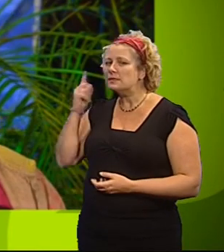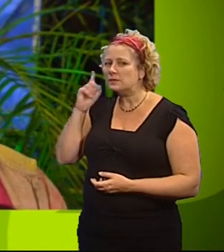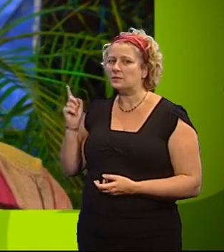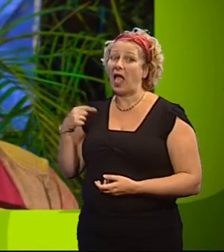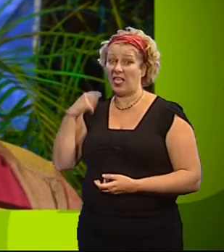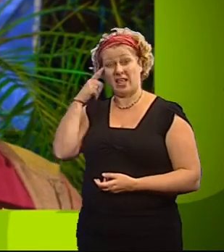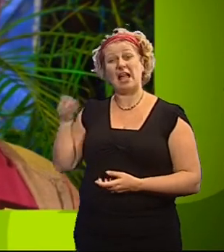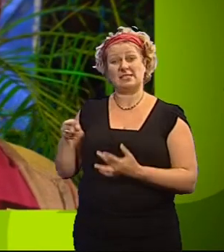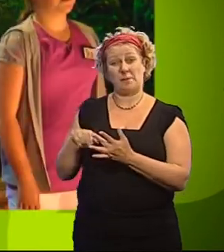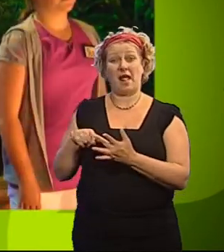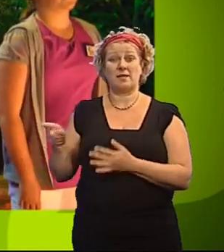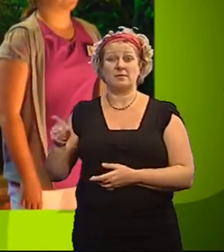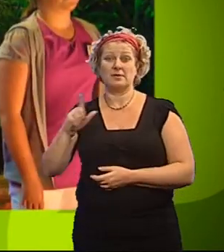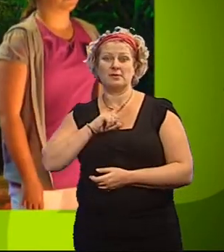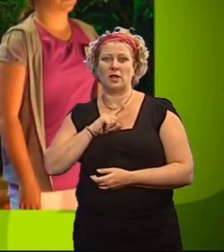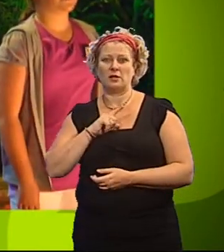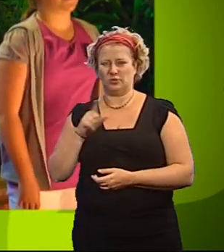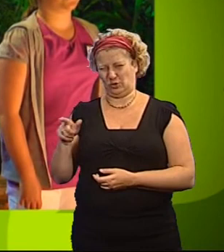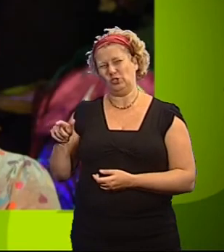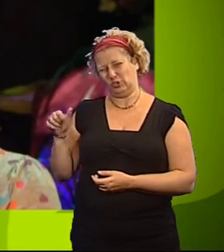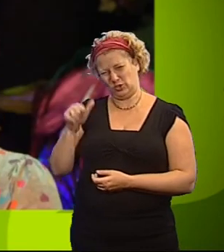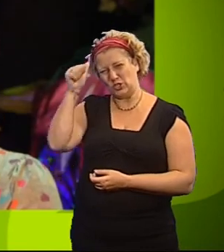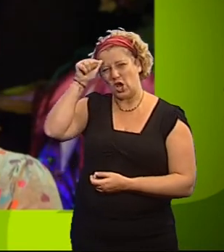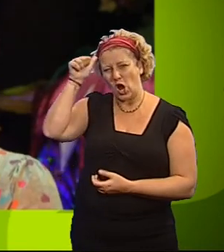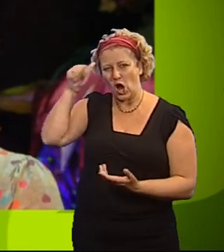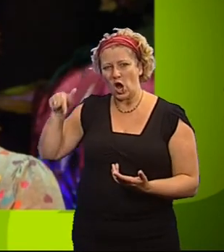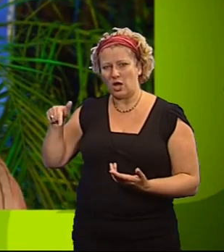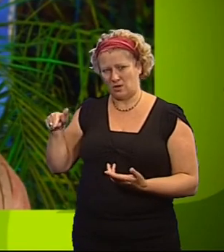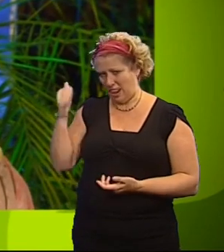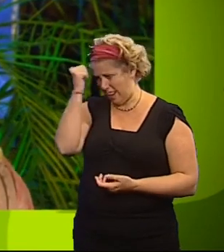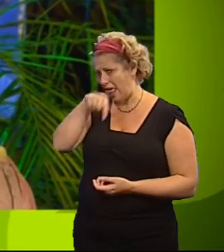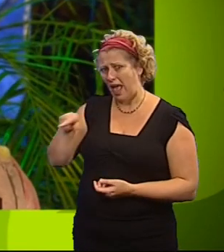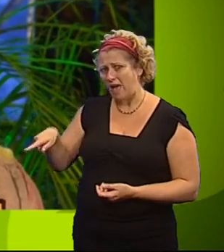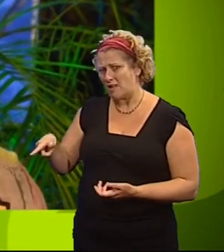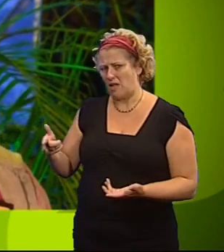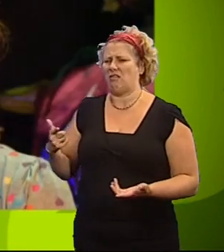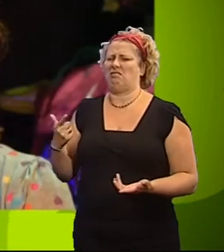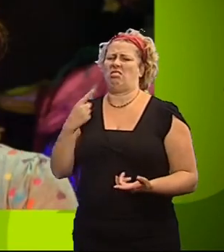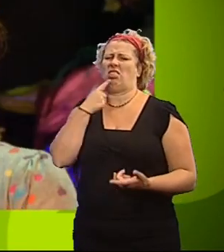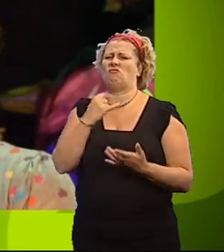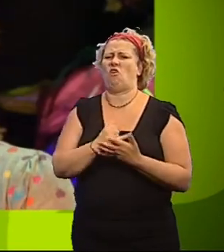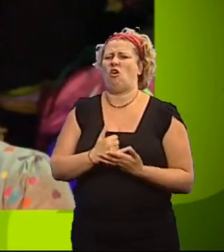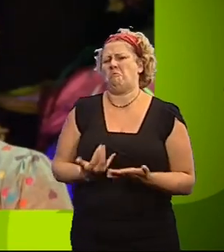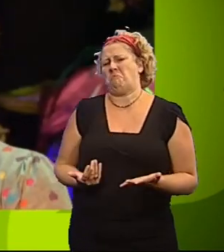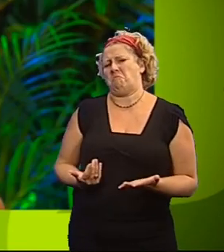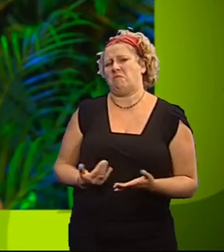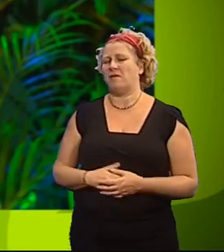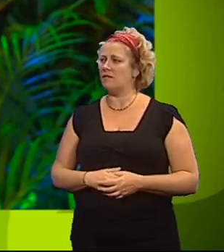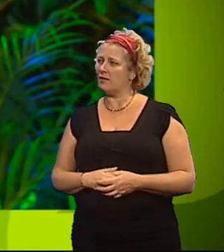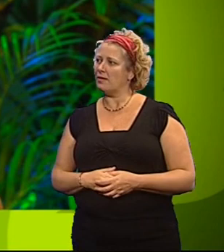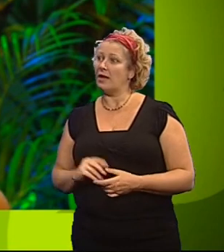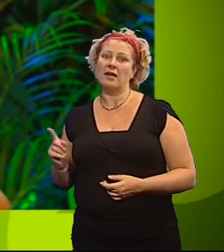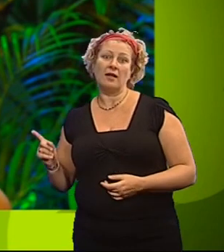I think the saboteur was Isabel because some of the questions I think she would have known because she is actually quite clever. Renee.